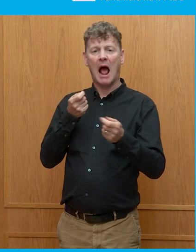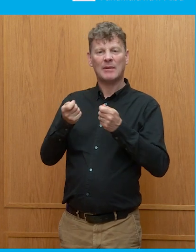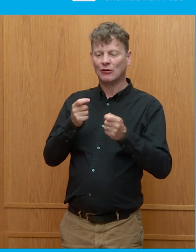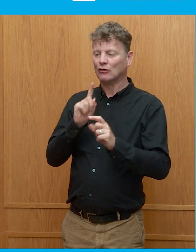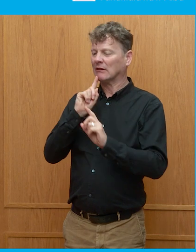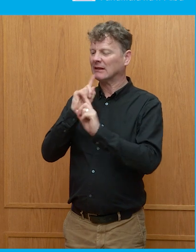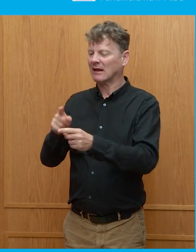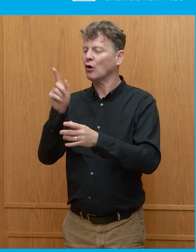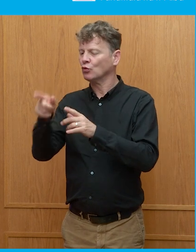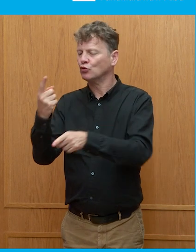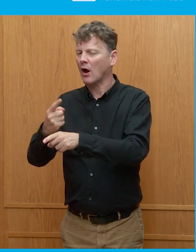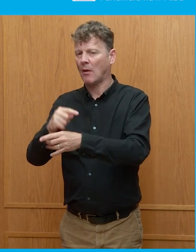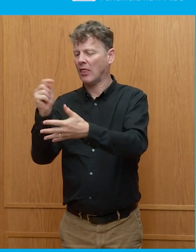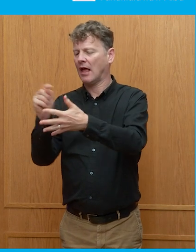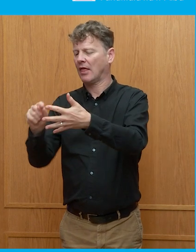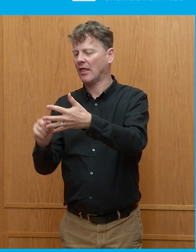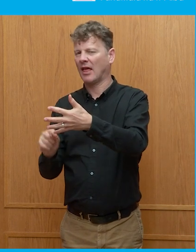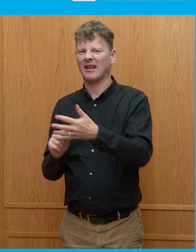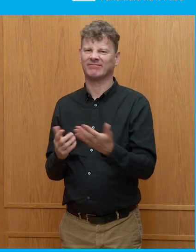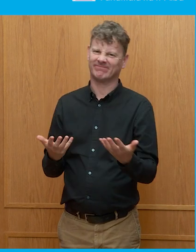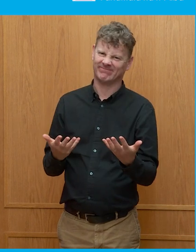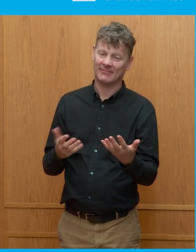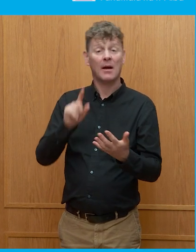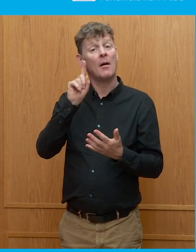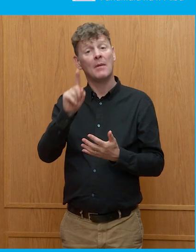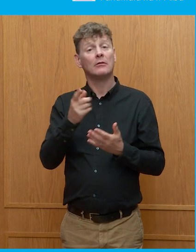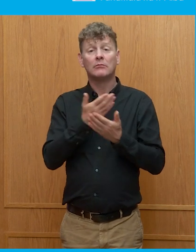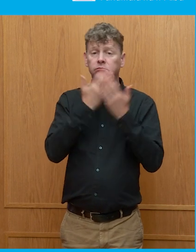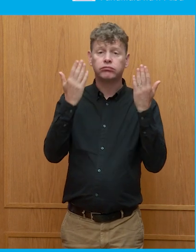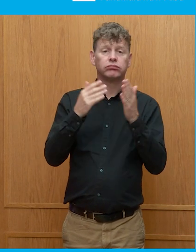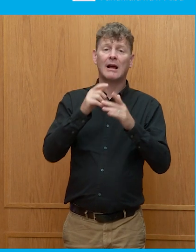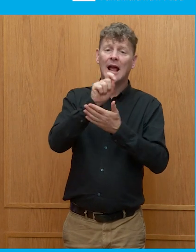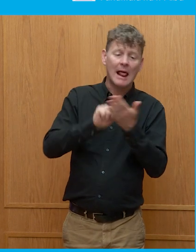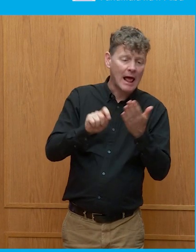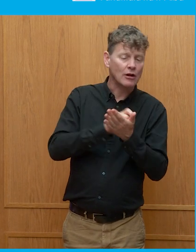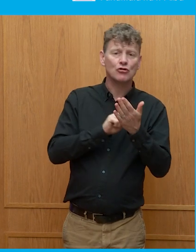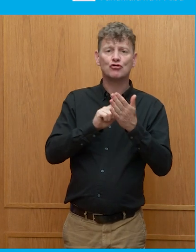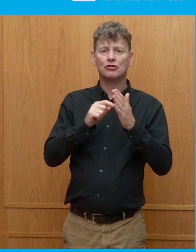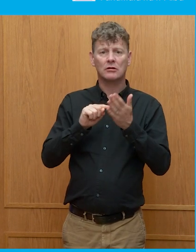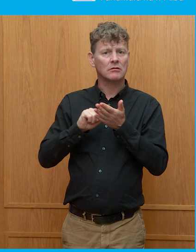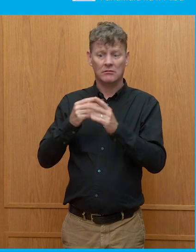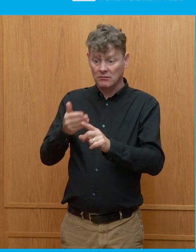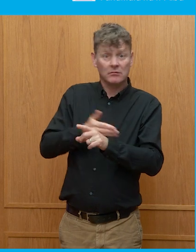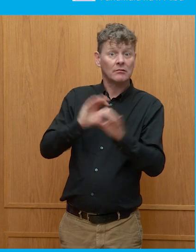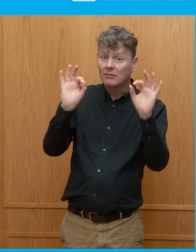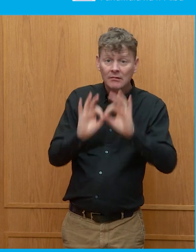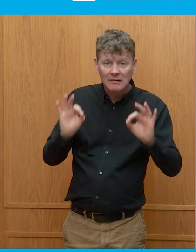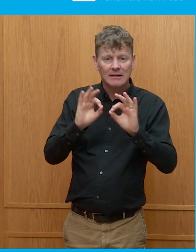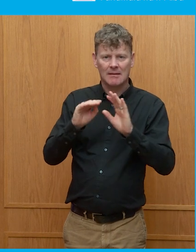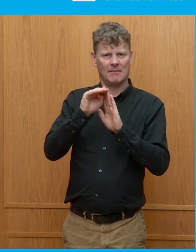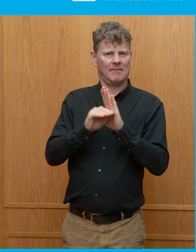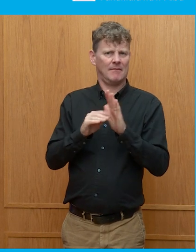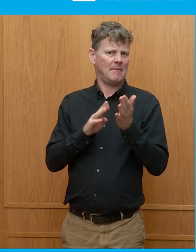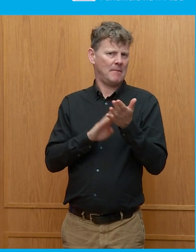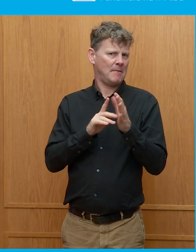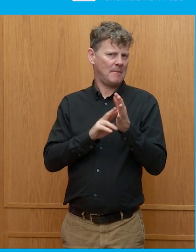about, but then were able to use, without a manifesto or an election underpinning that commitment, they were able to